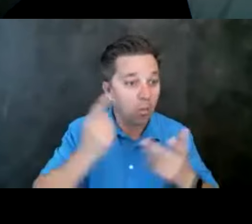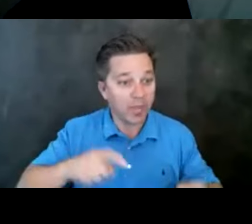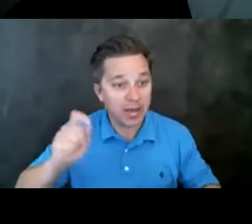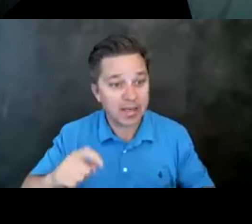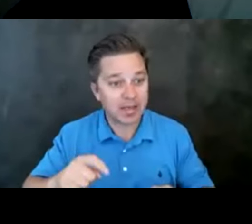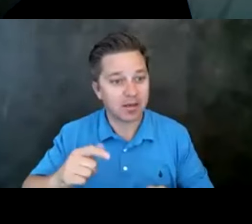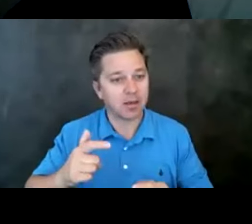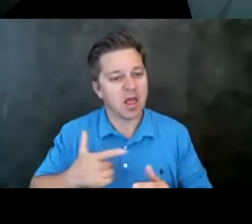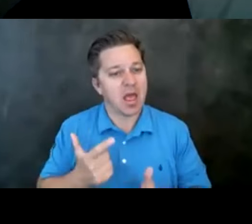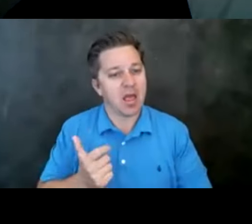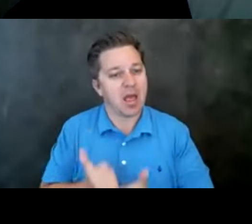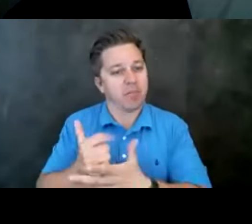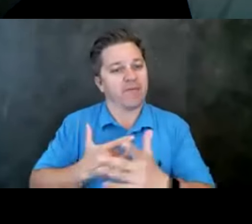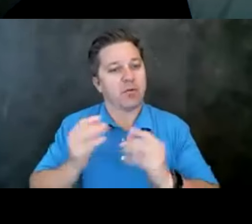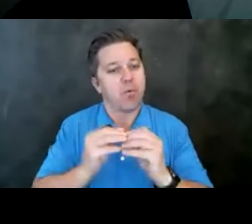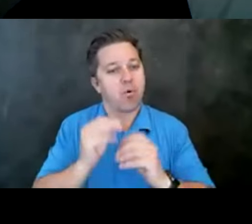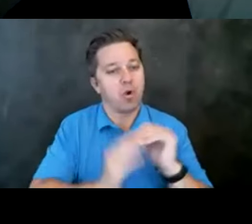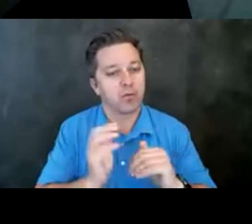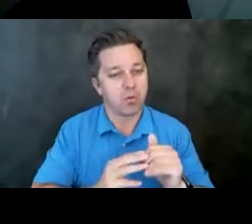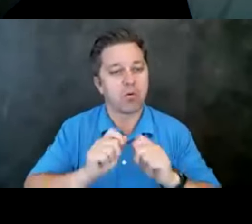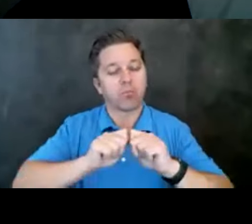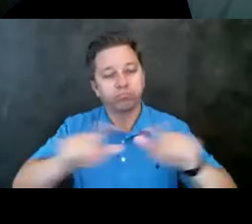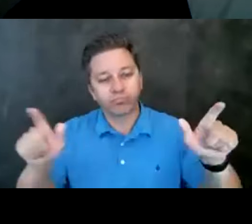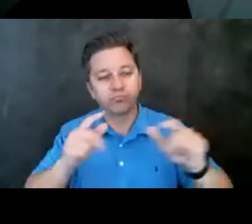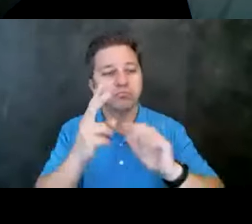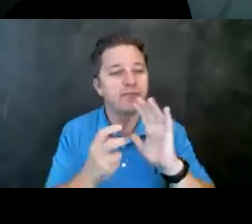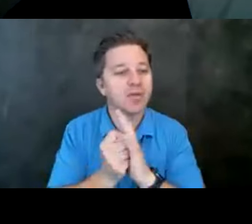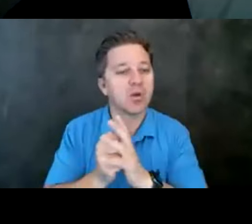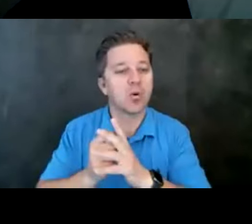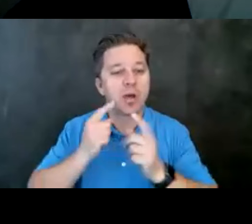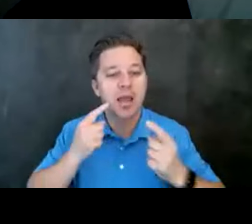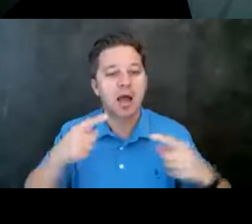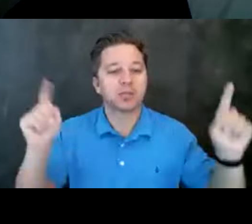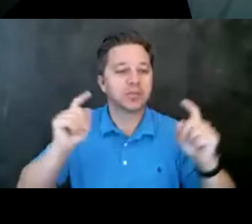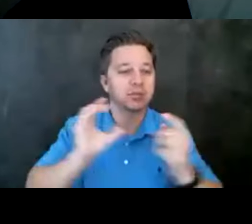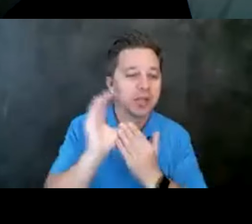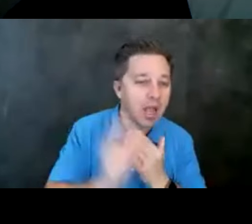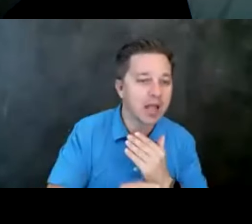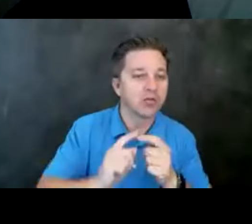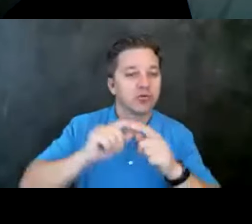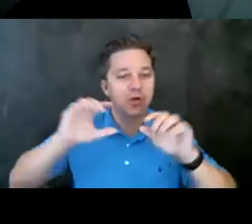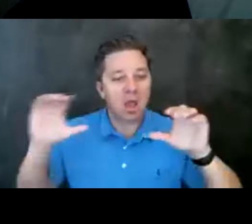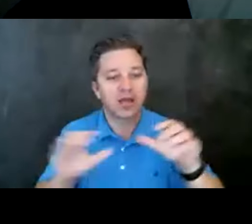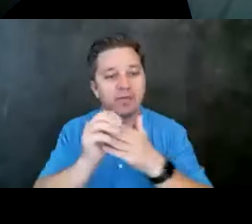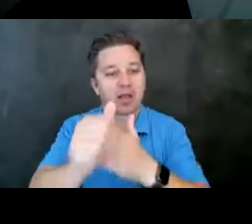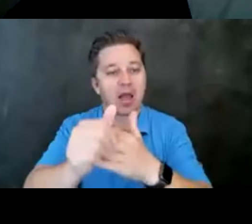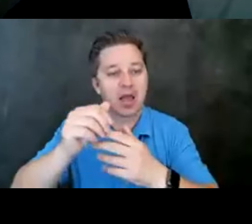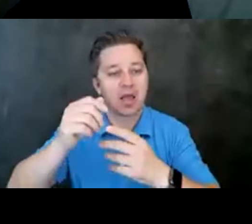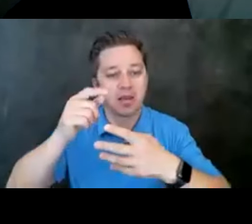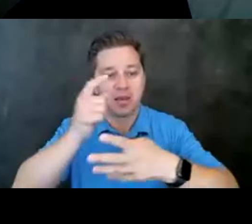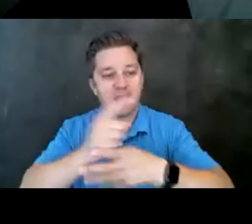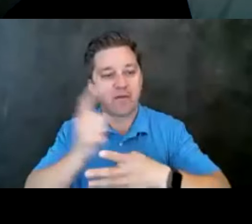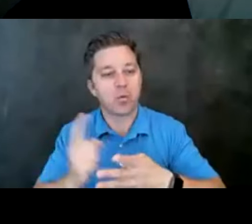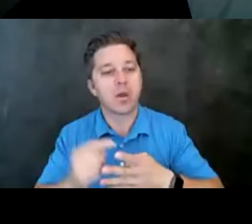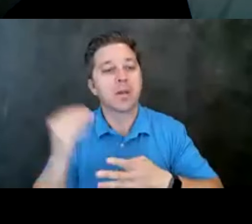out emails with video announcements and those, the calendar and the activity guide every Monday in May. And